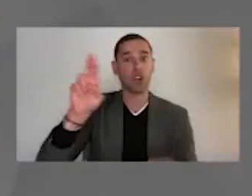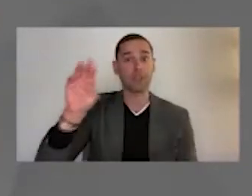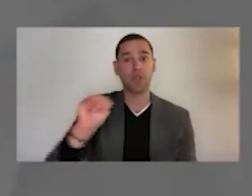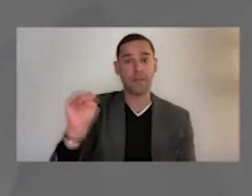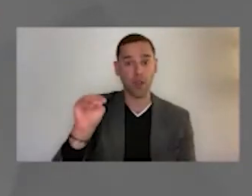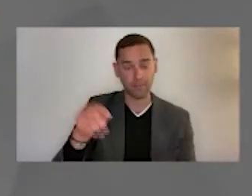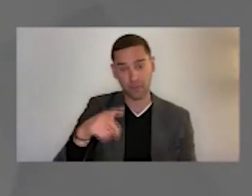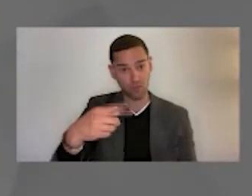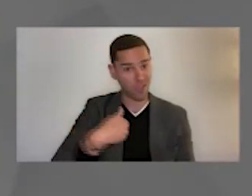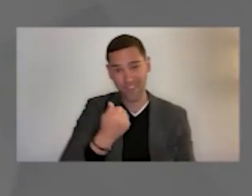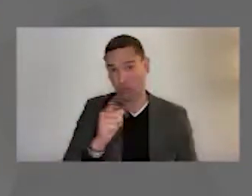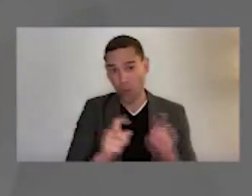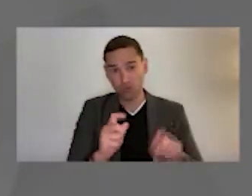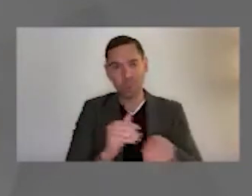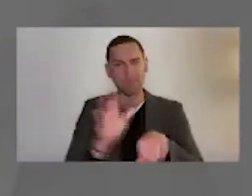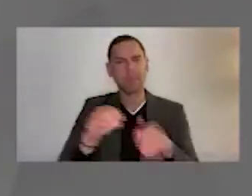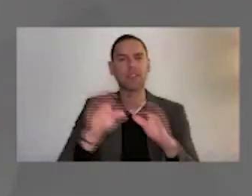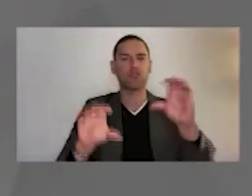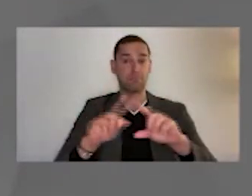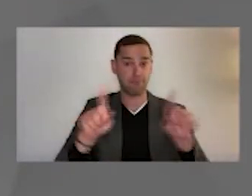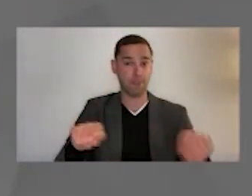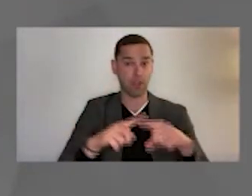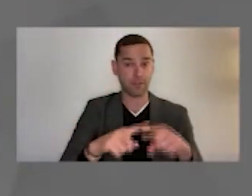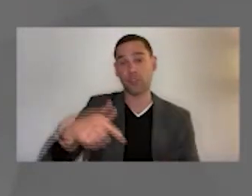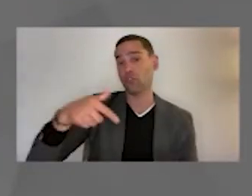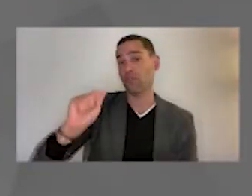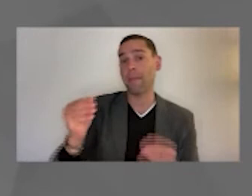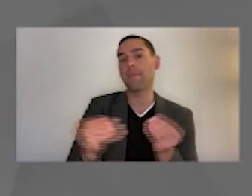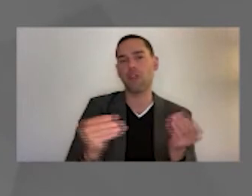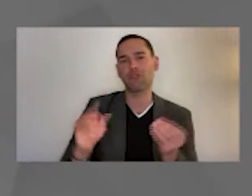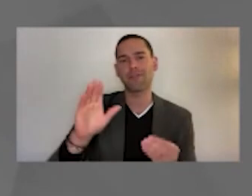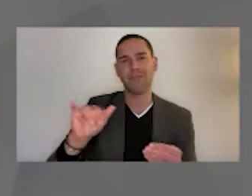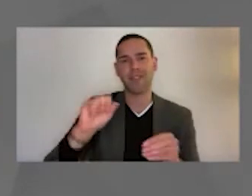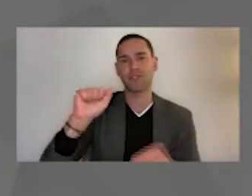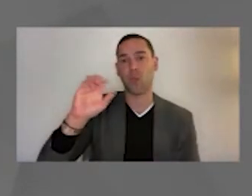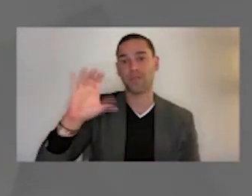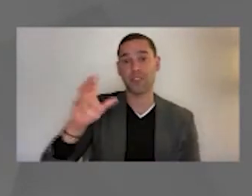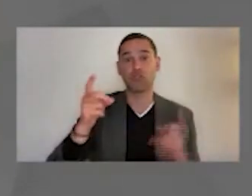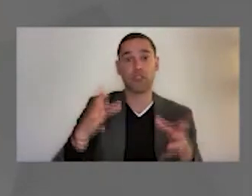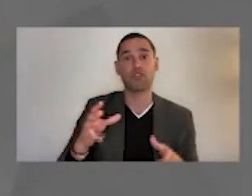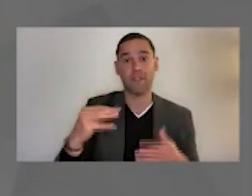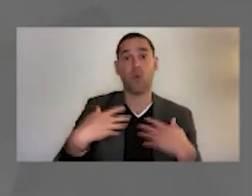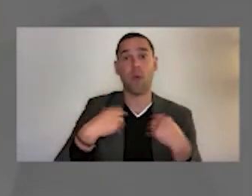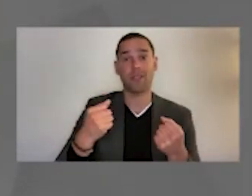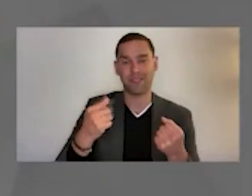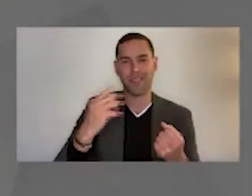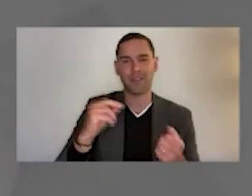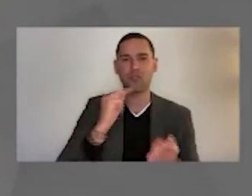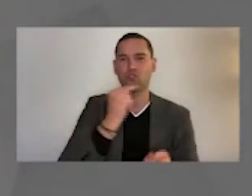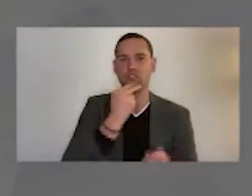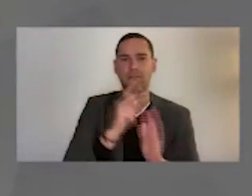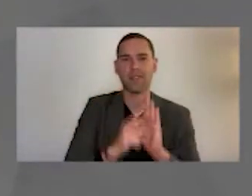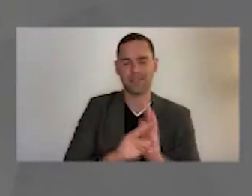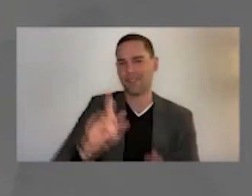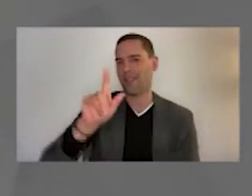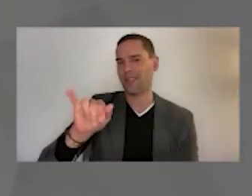You can submit your questions in the chat box. The Q&A will be moderated by our Associate Director of Wellness and Nutrition Policy, Lindy Buckingham-Shutt.